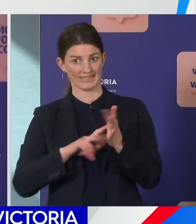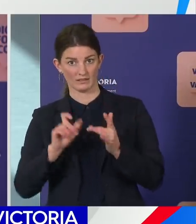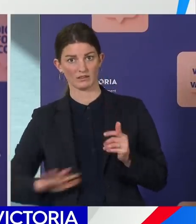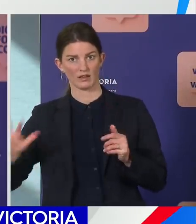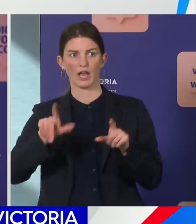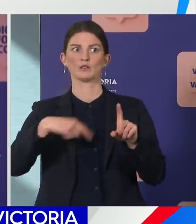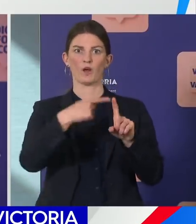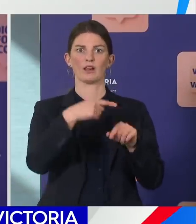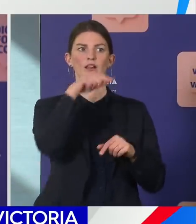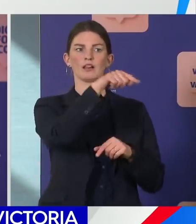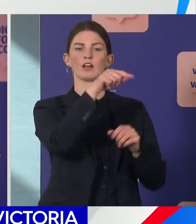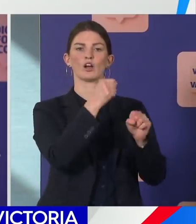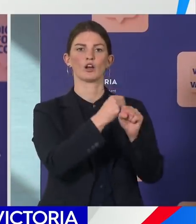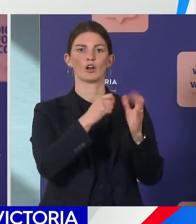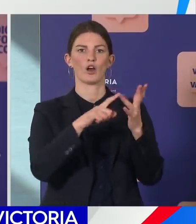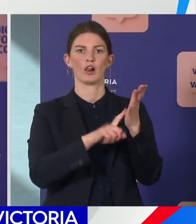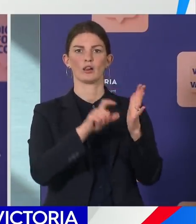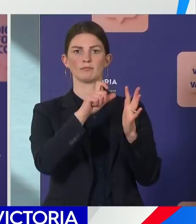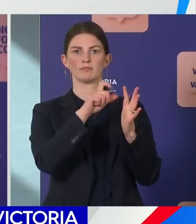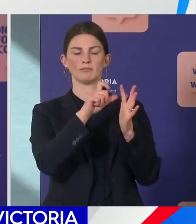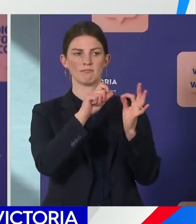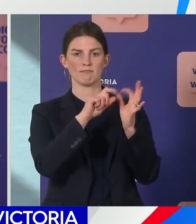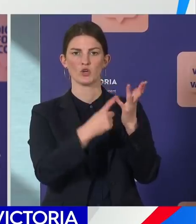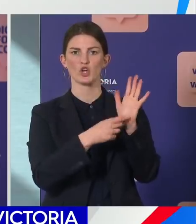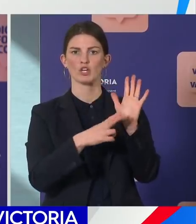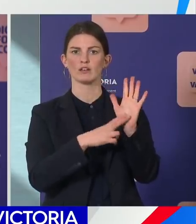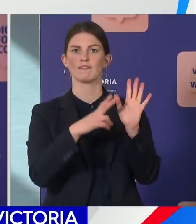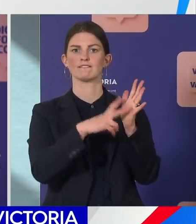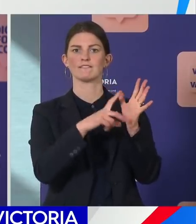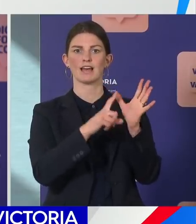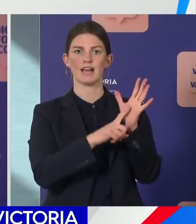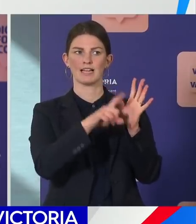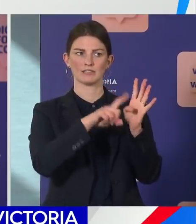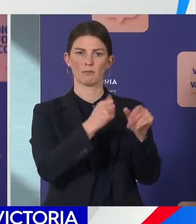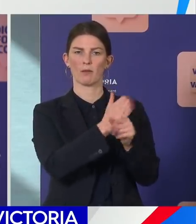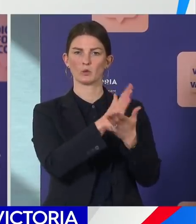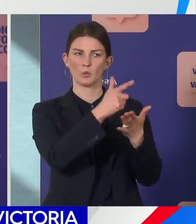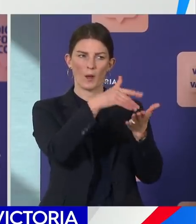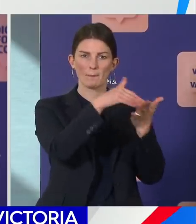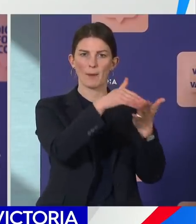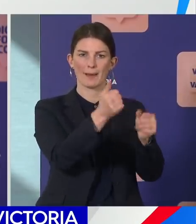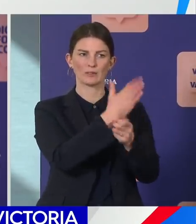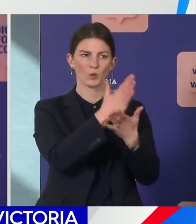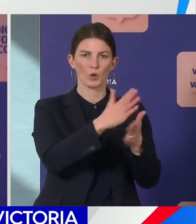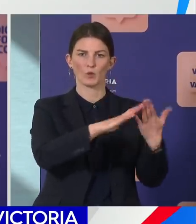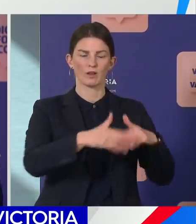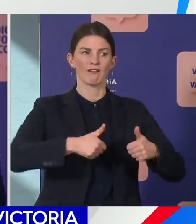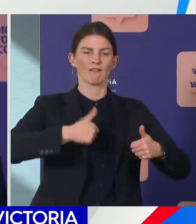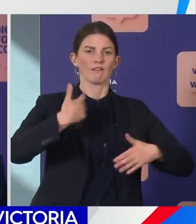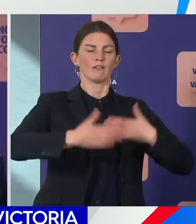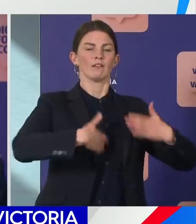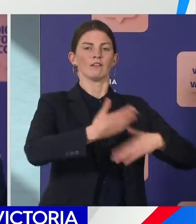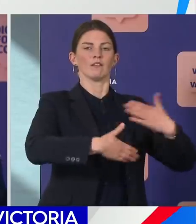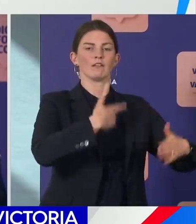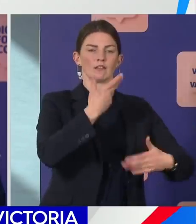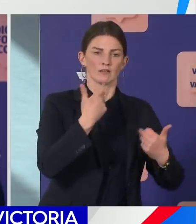together to get the Shepparton and wider community through these challenges. Whether it's through written